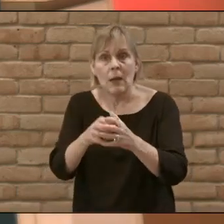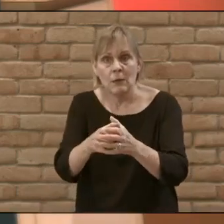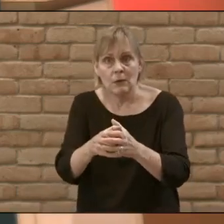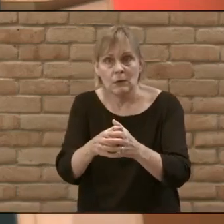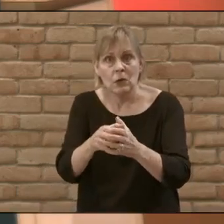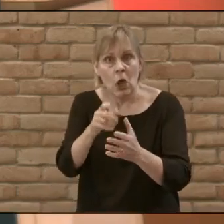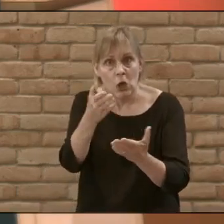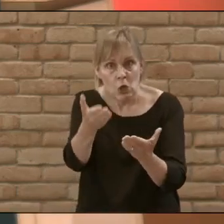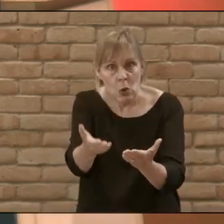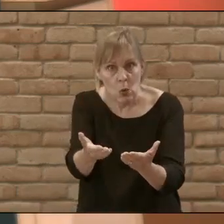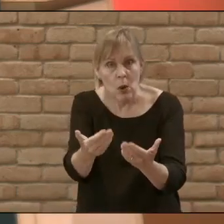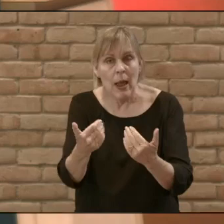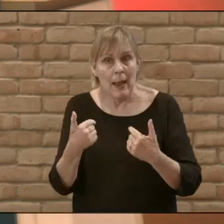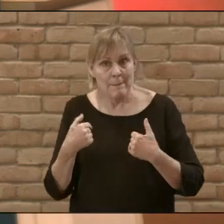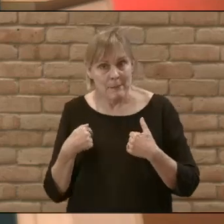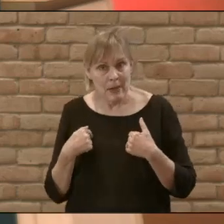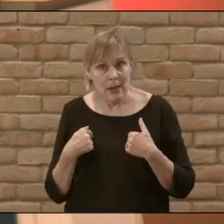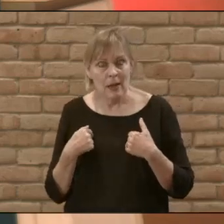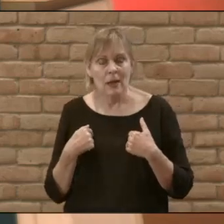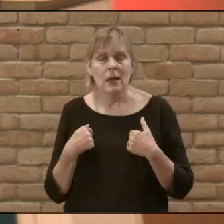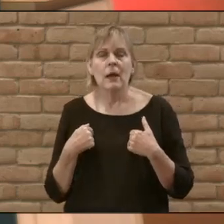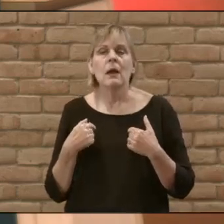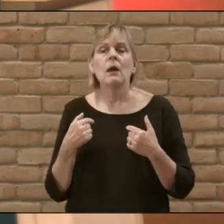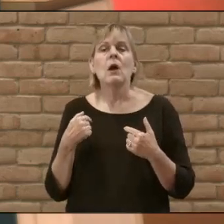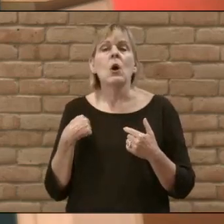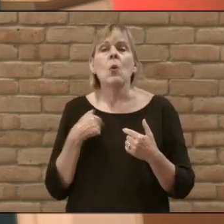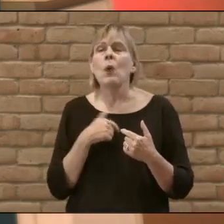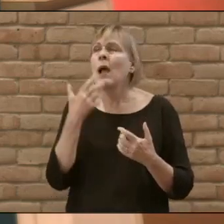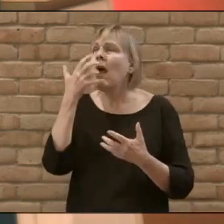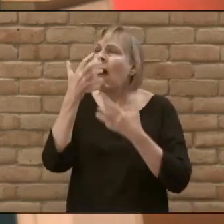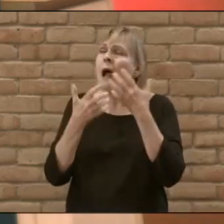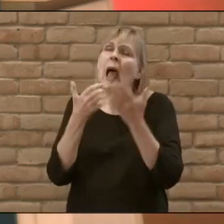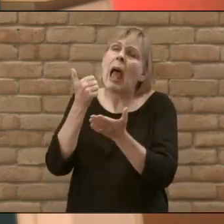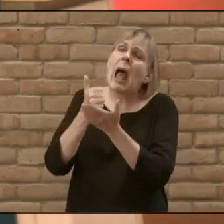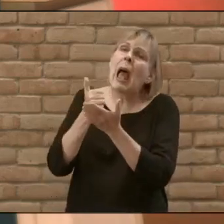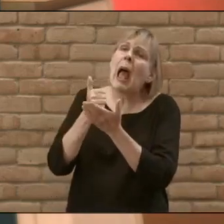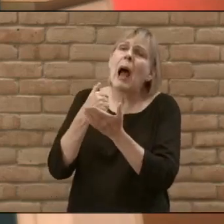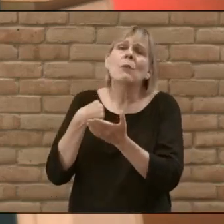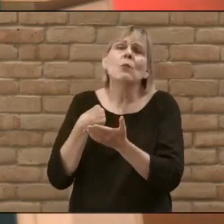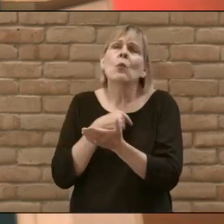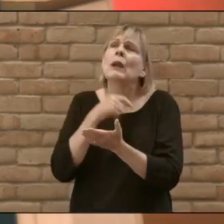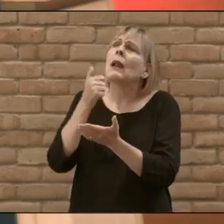is that when we approach Jesus with a request for help when we're crying out when we need him